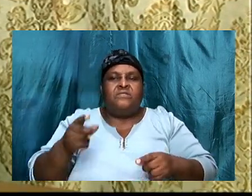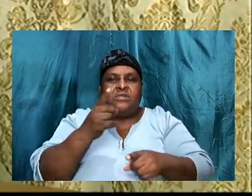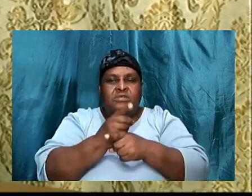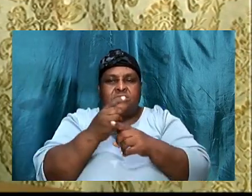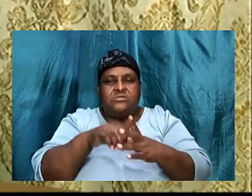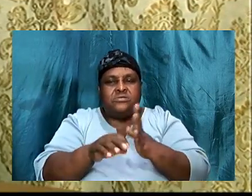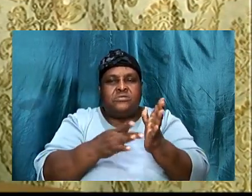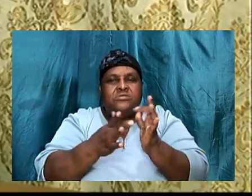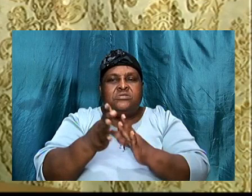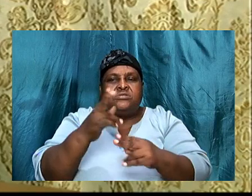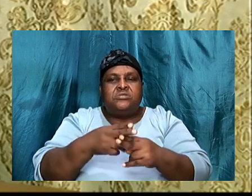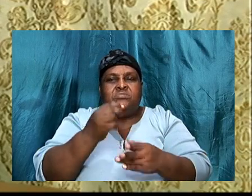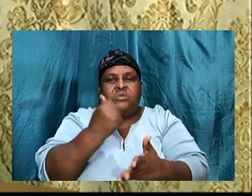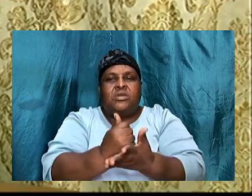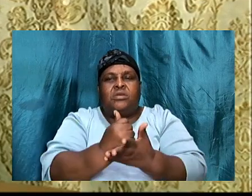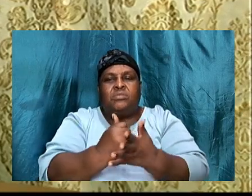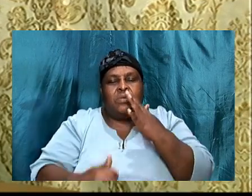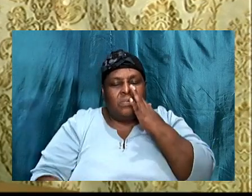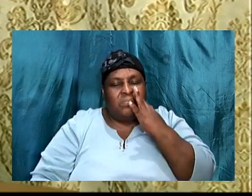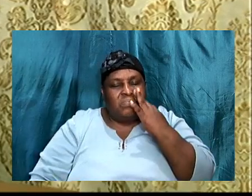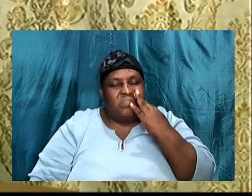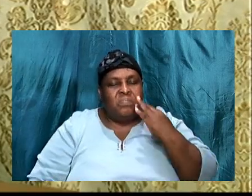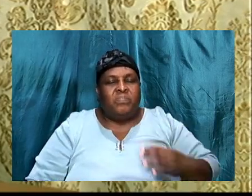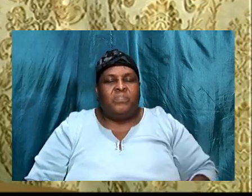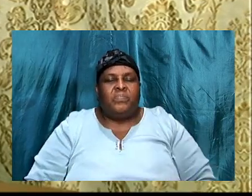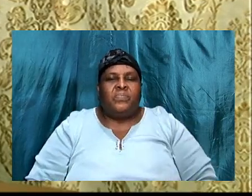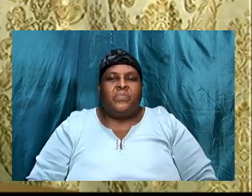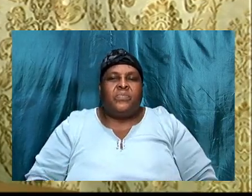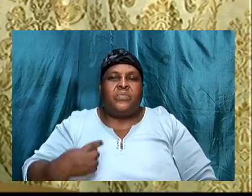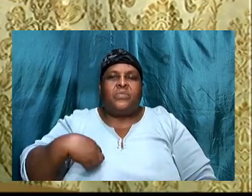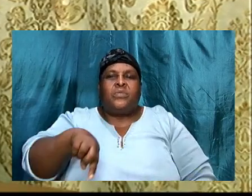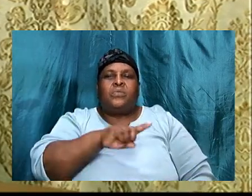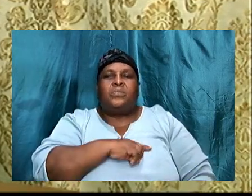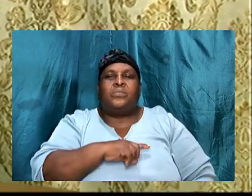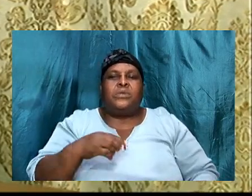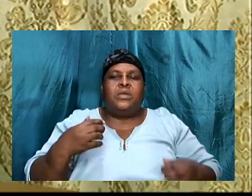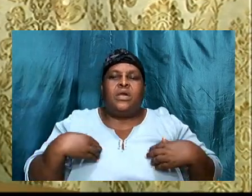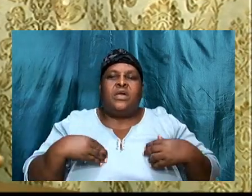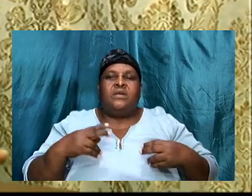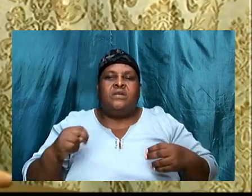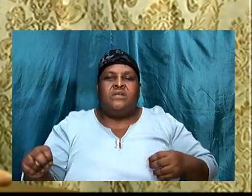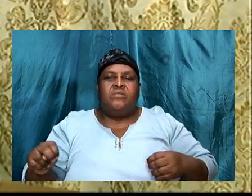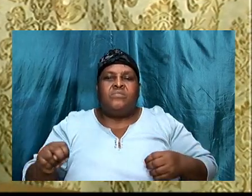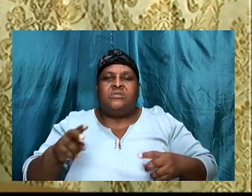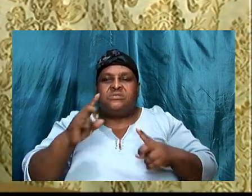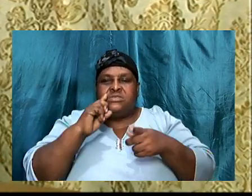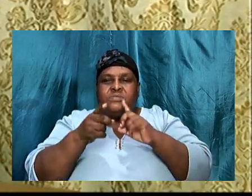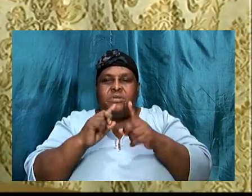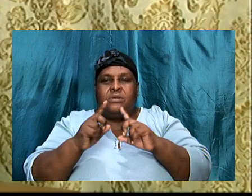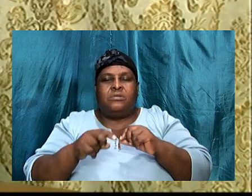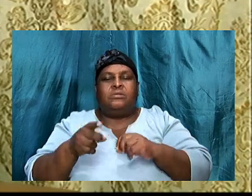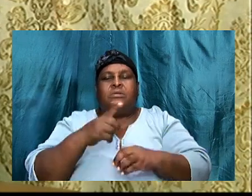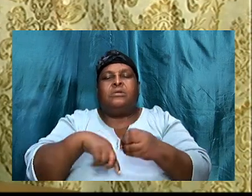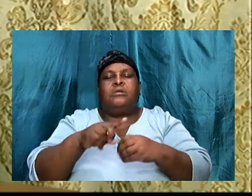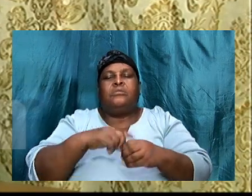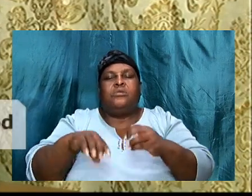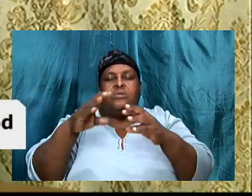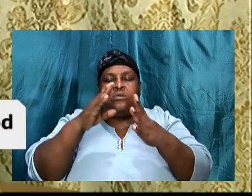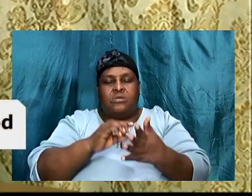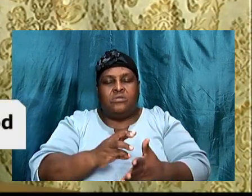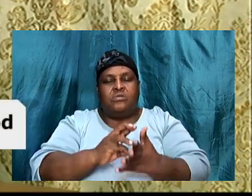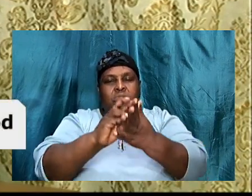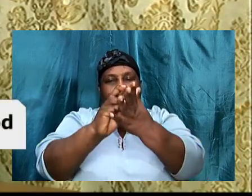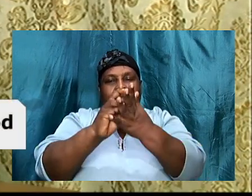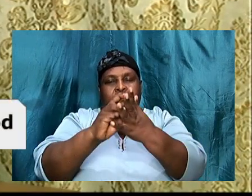Amen. Amen. So we have been talking about the will of God, finding and